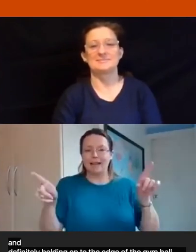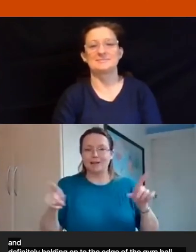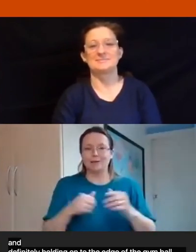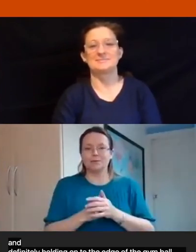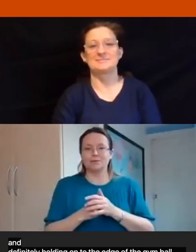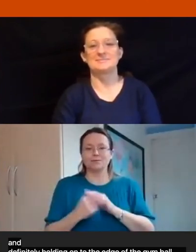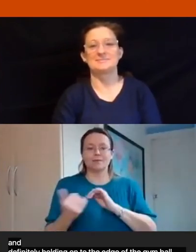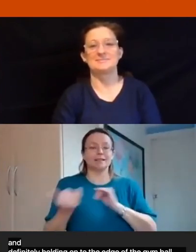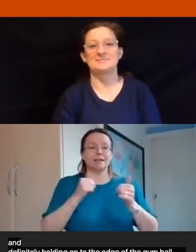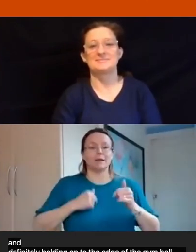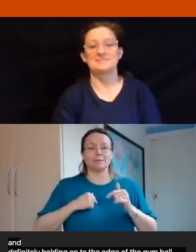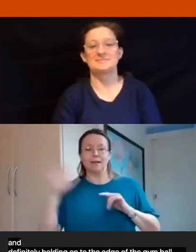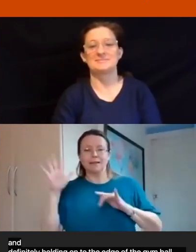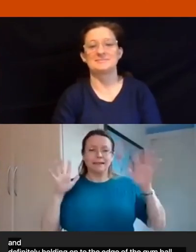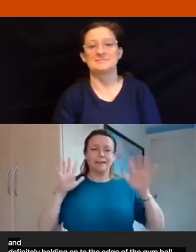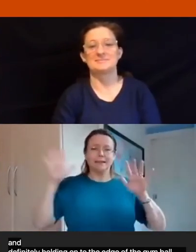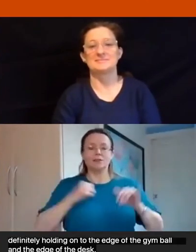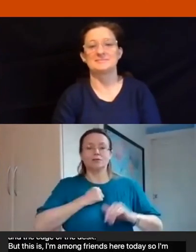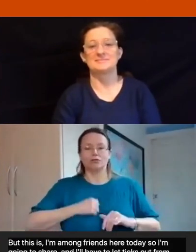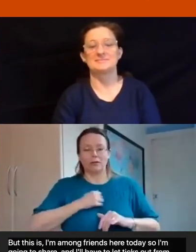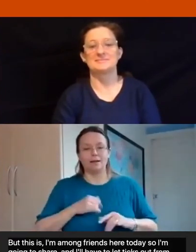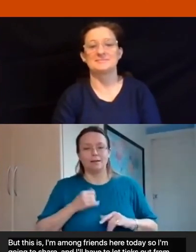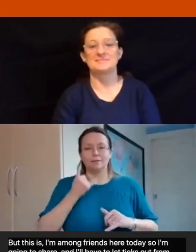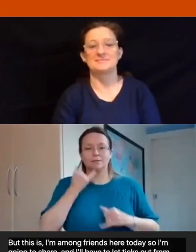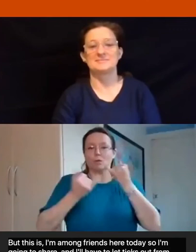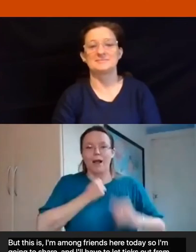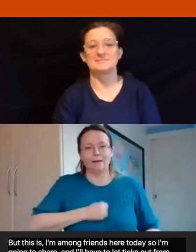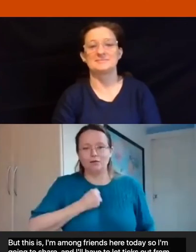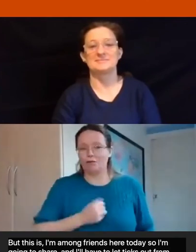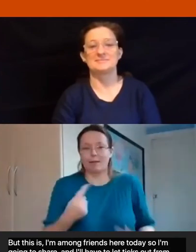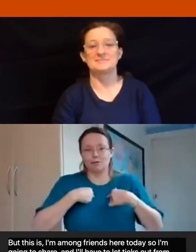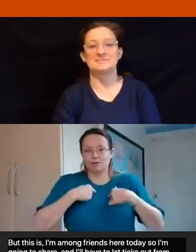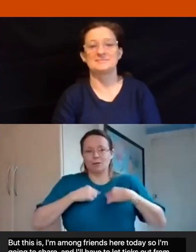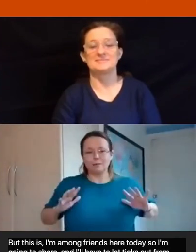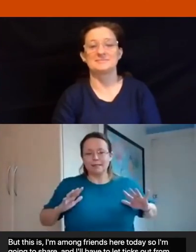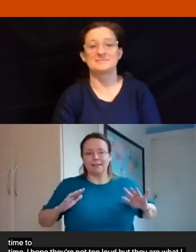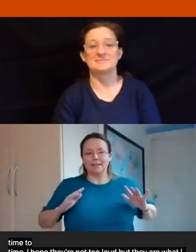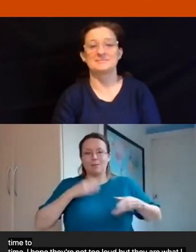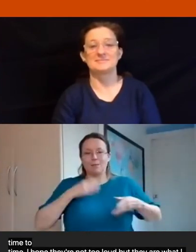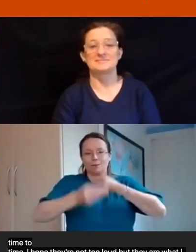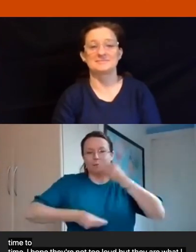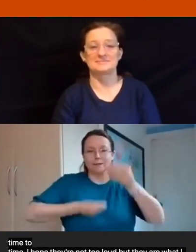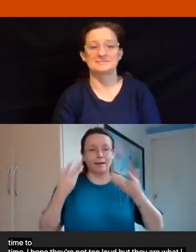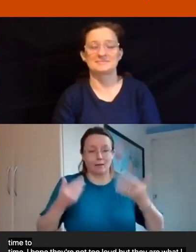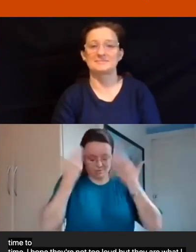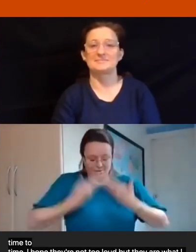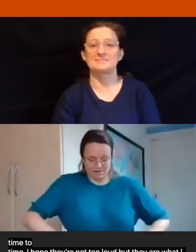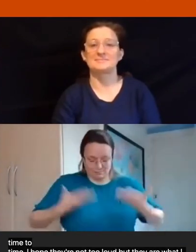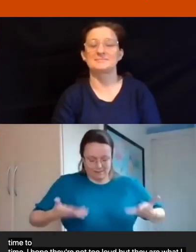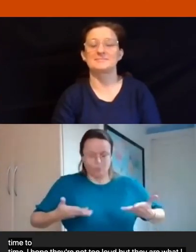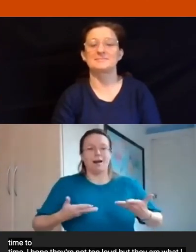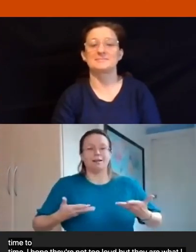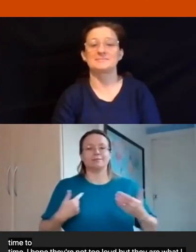ticks out from time to time i hope they're not too loud um but they are what i have and therefore that's what i bring with me and i hope